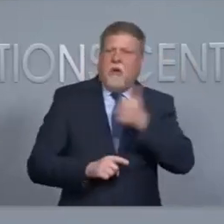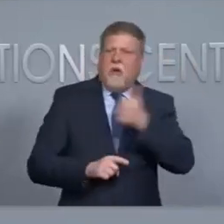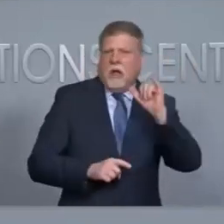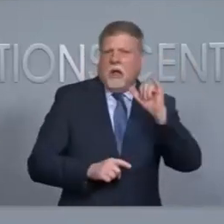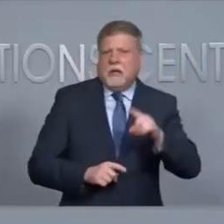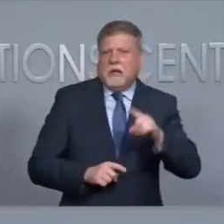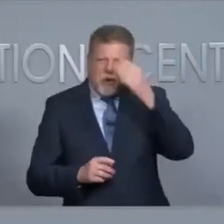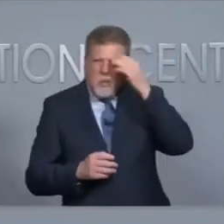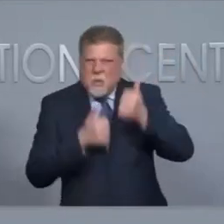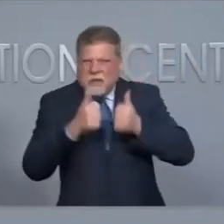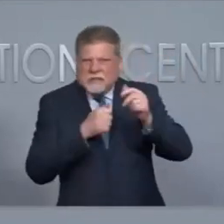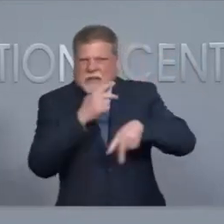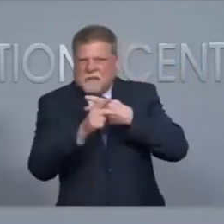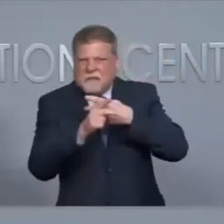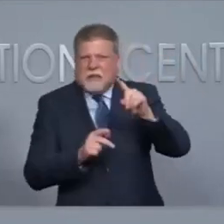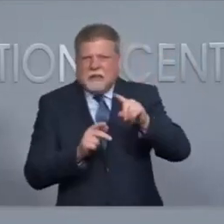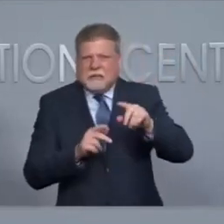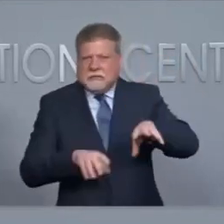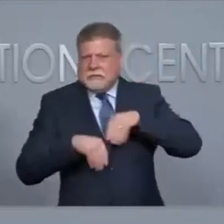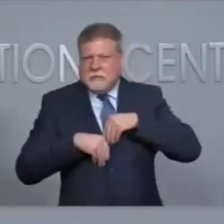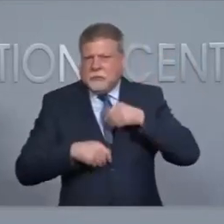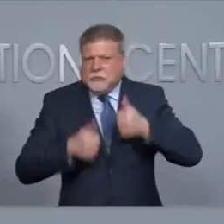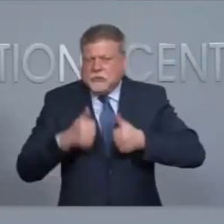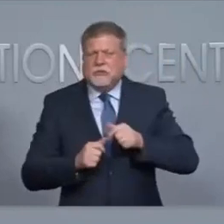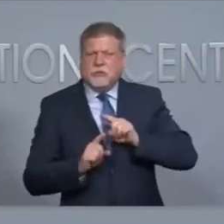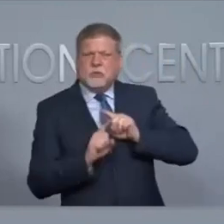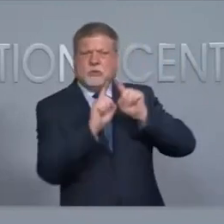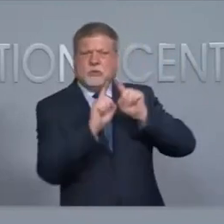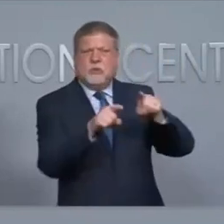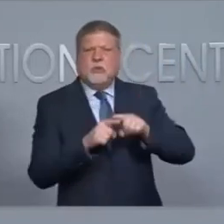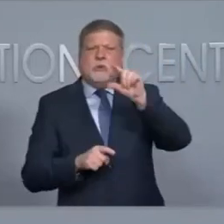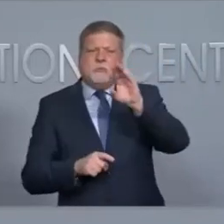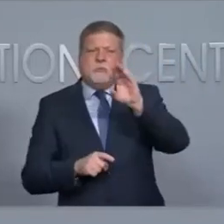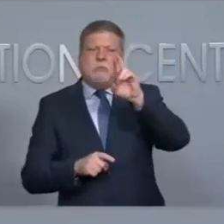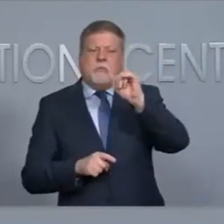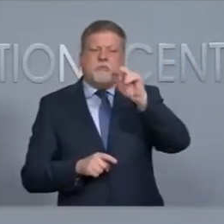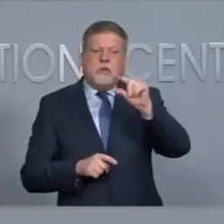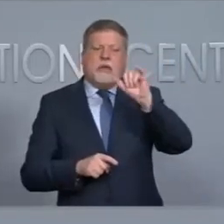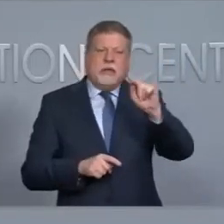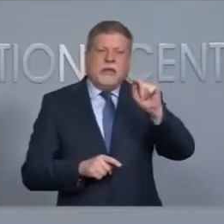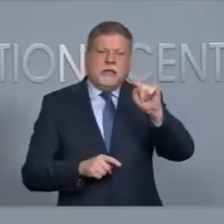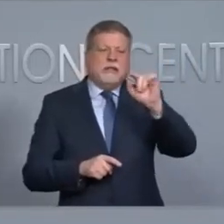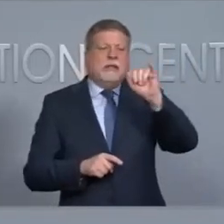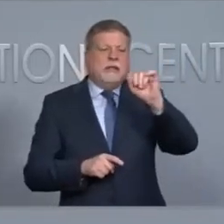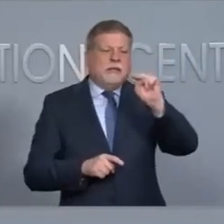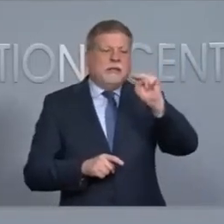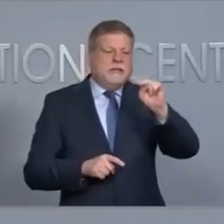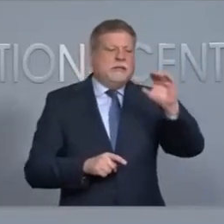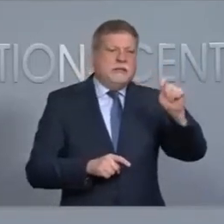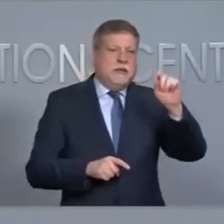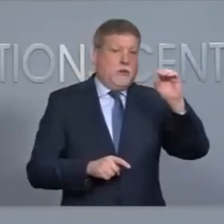For more information, including the full list of acceptable IDs, visit bringitnc.com.